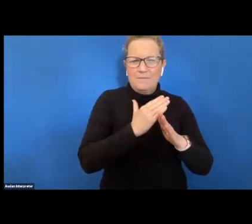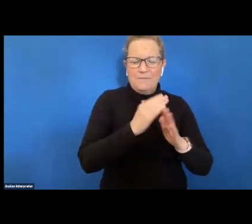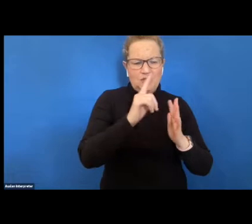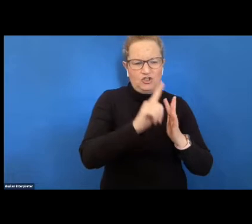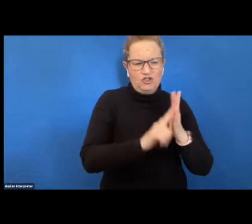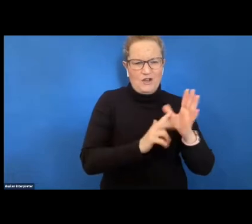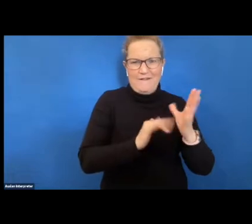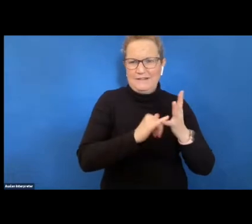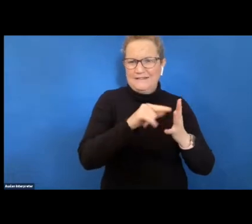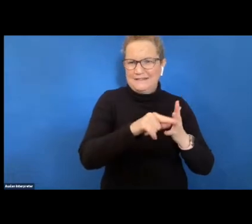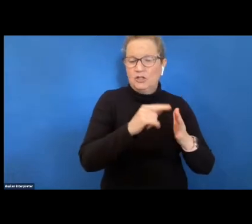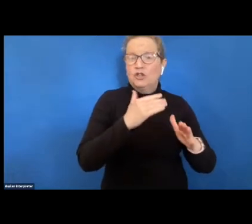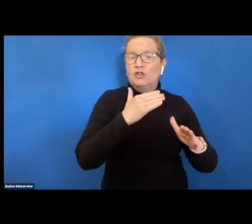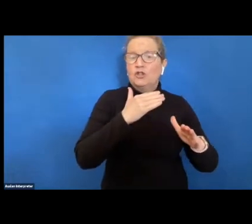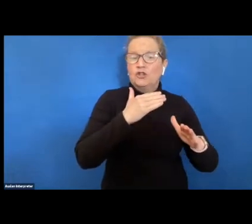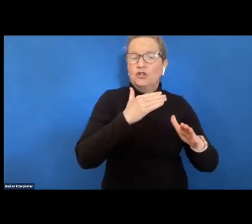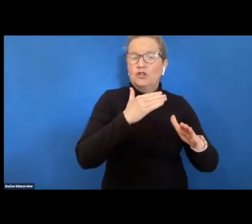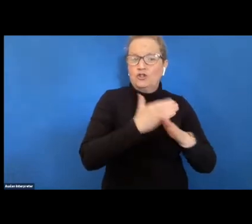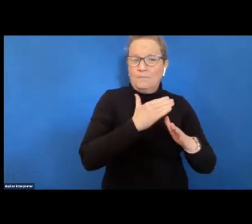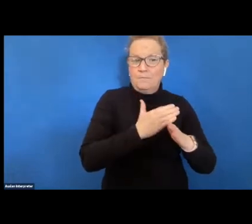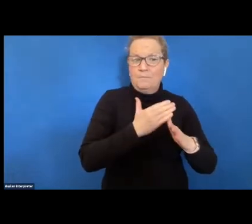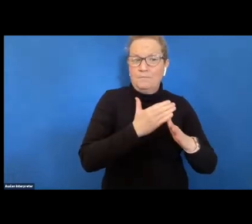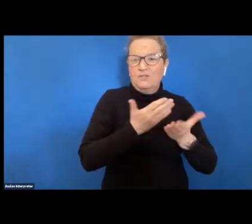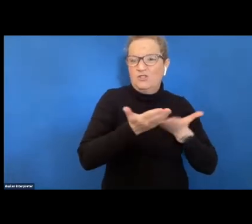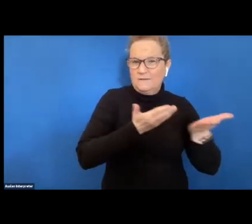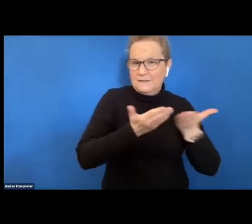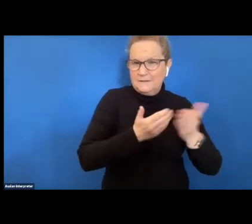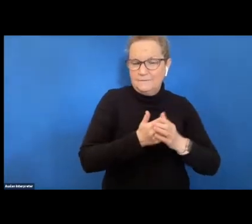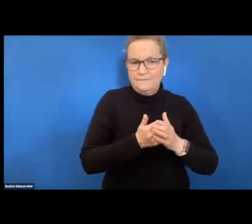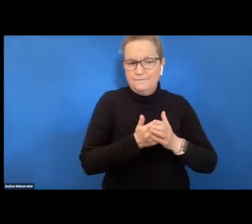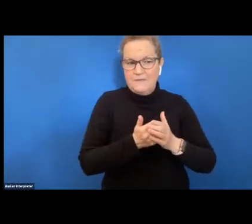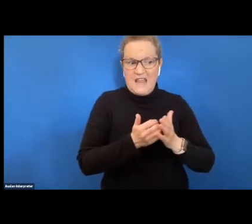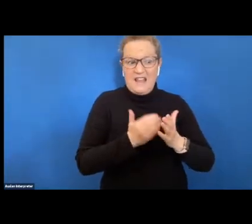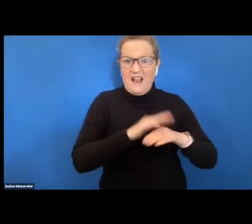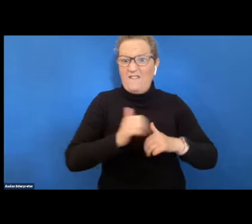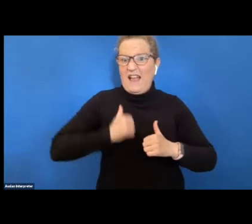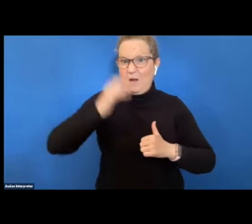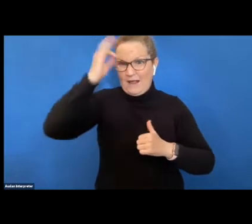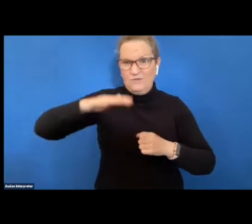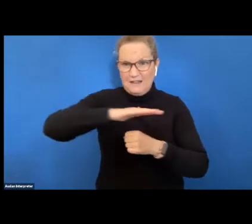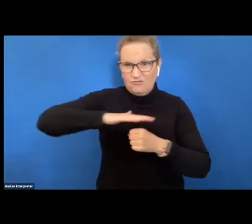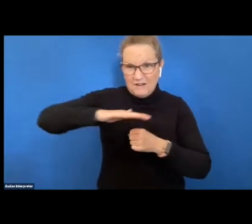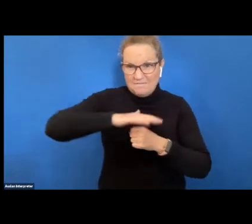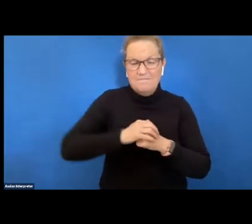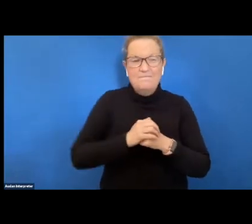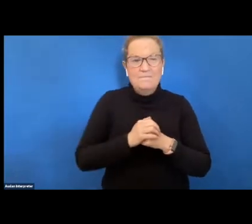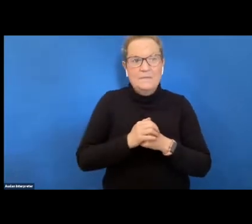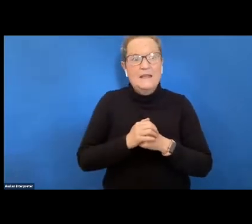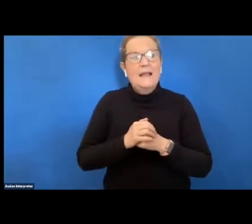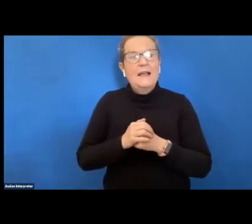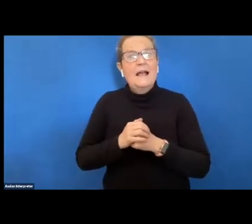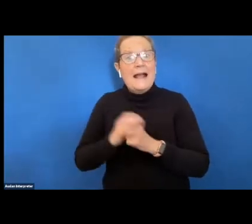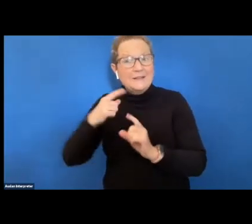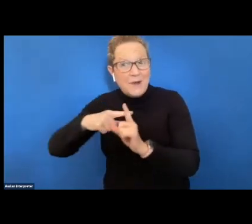programs the jves program service cover darabin and also darabin council has